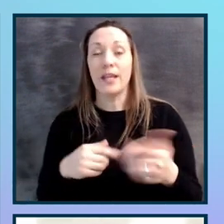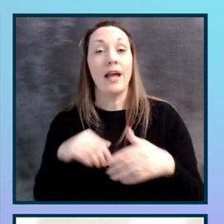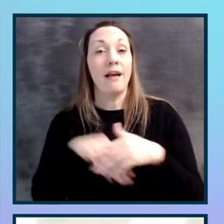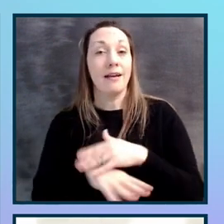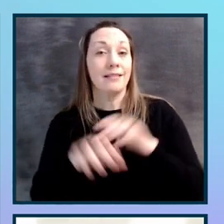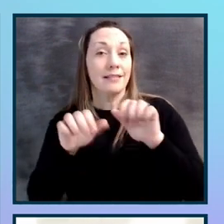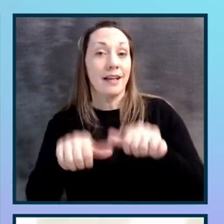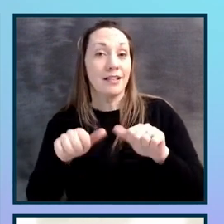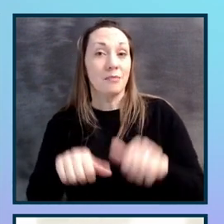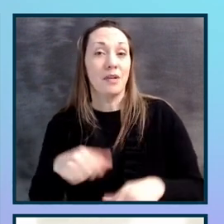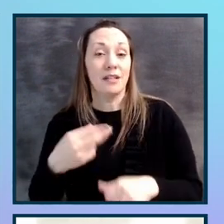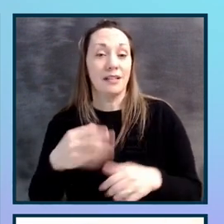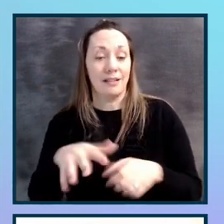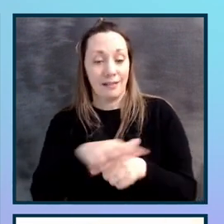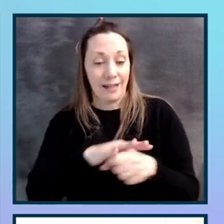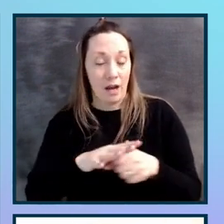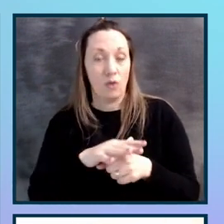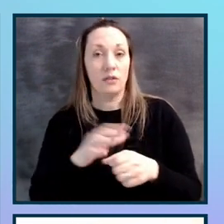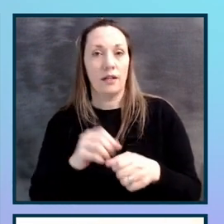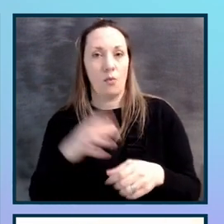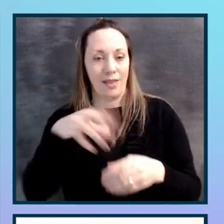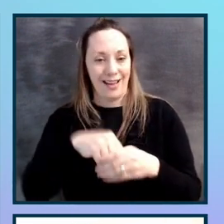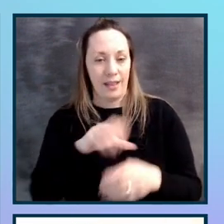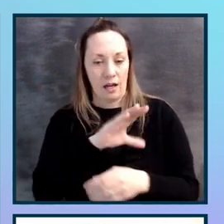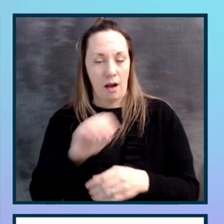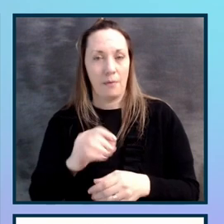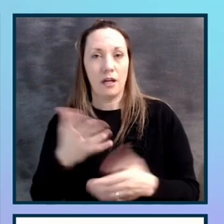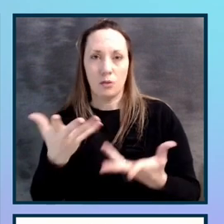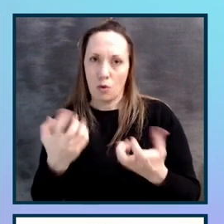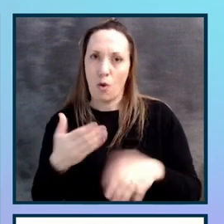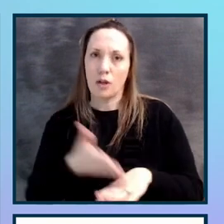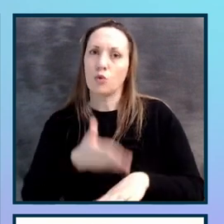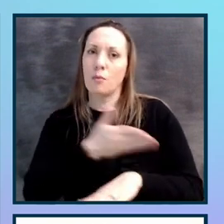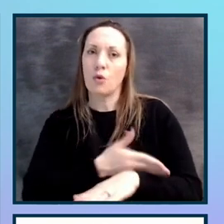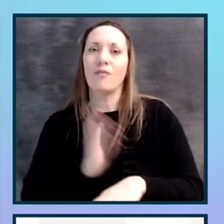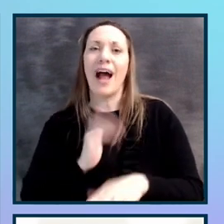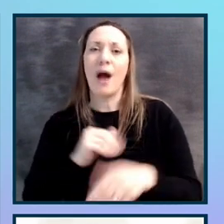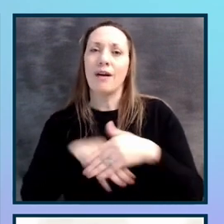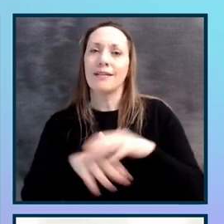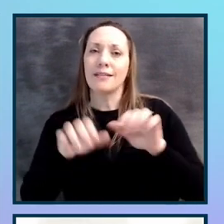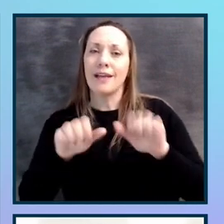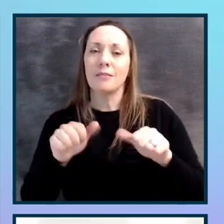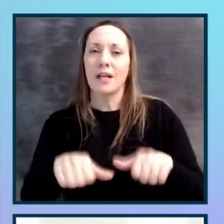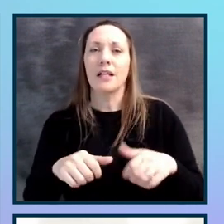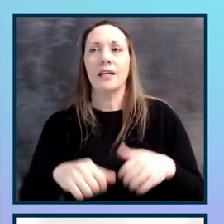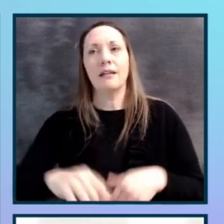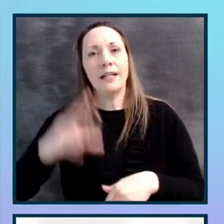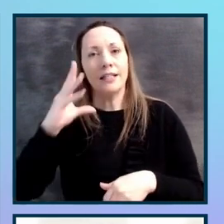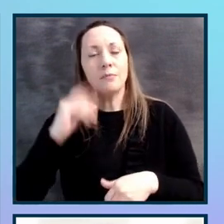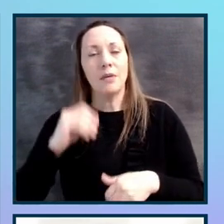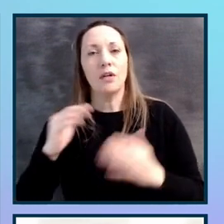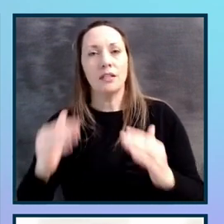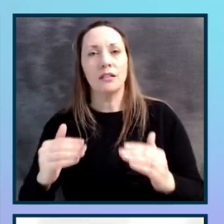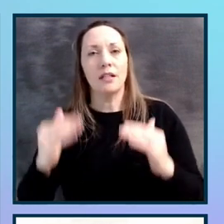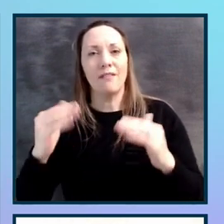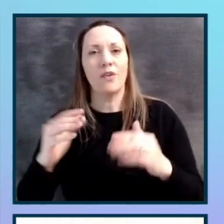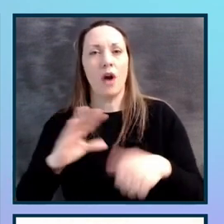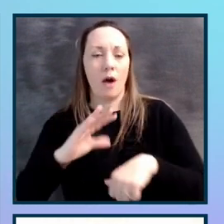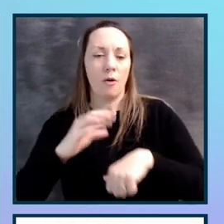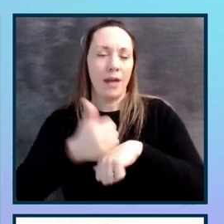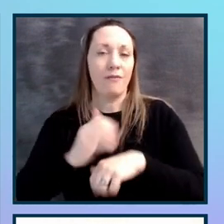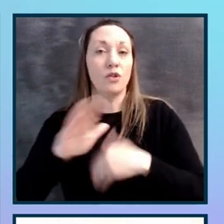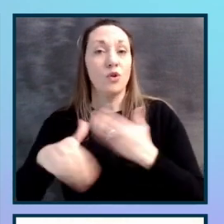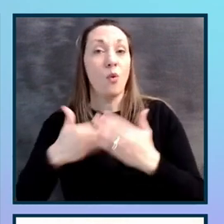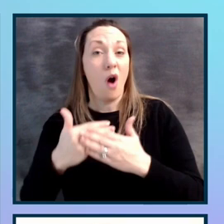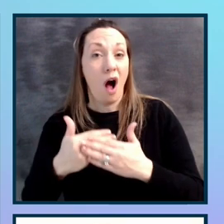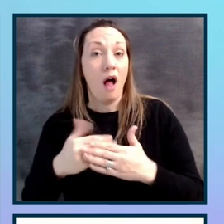guild and within the company to improve our accessibility experience and compliance of our platform so that all disabilities, both visible